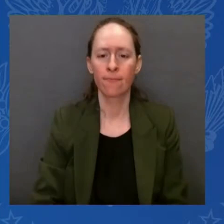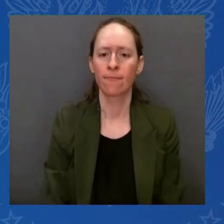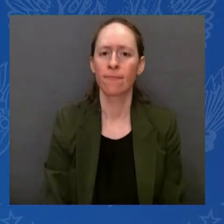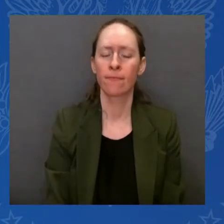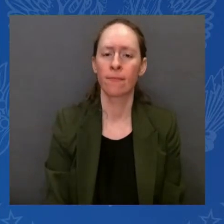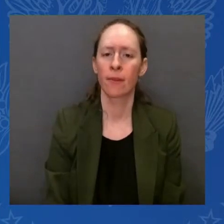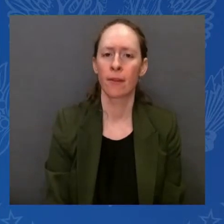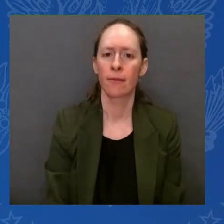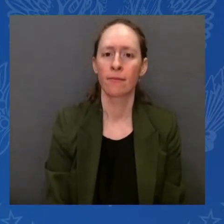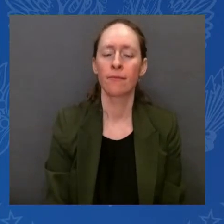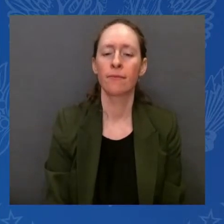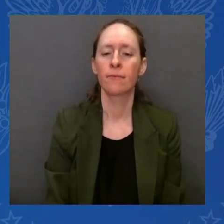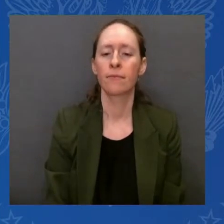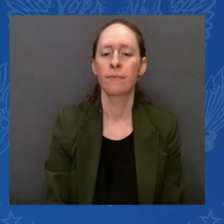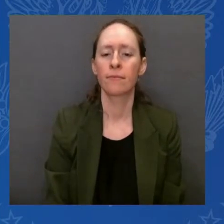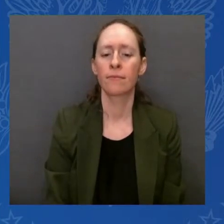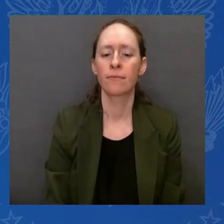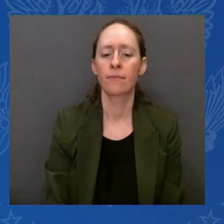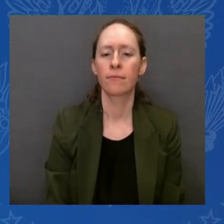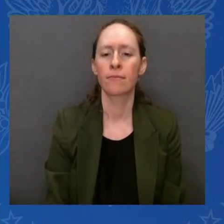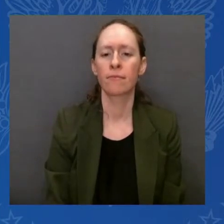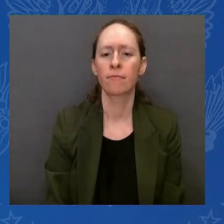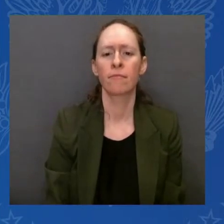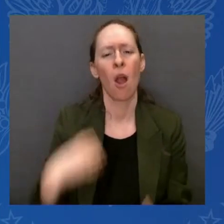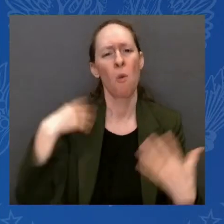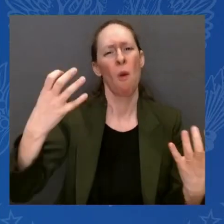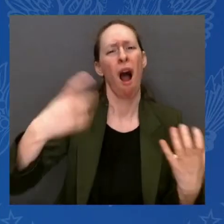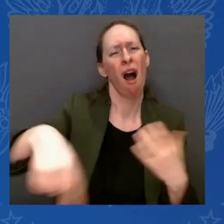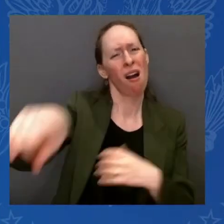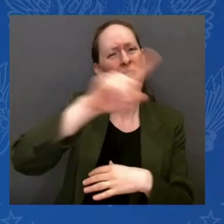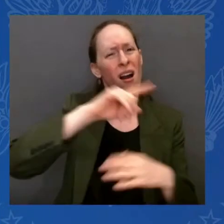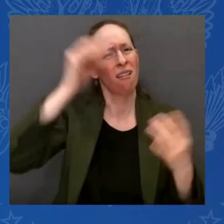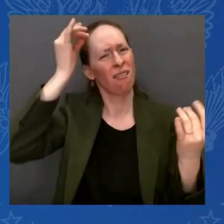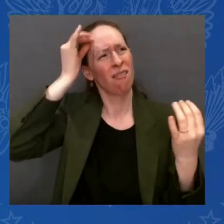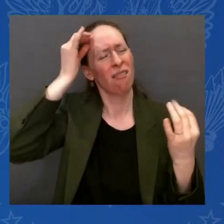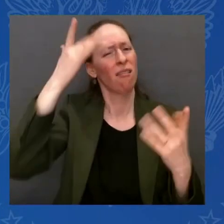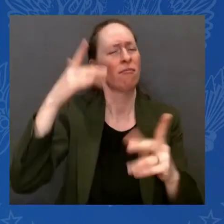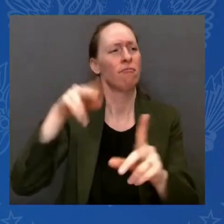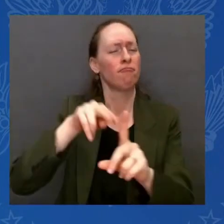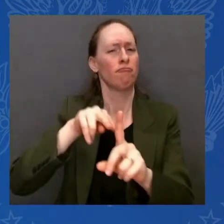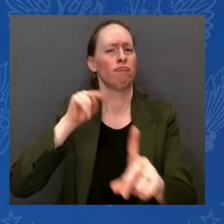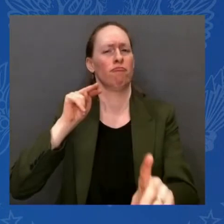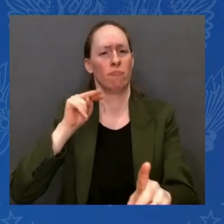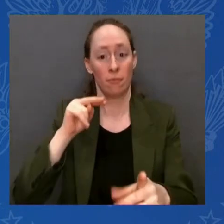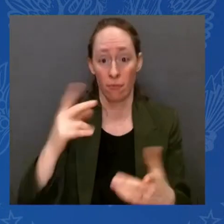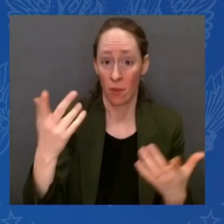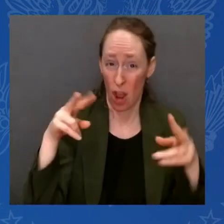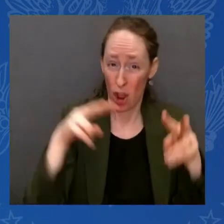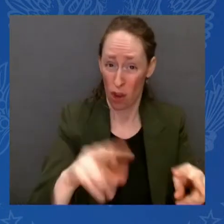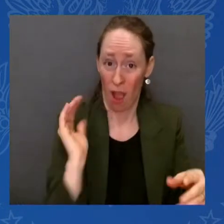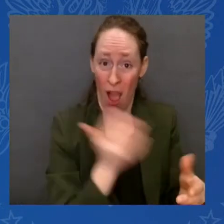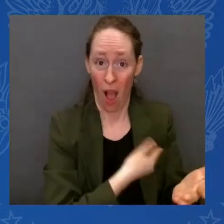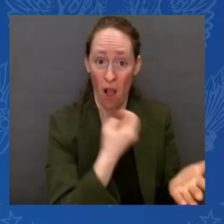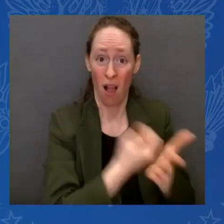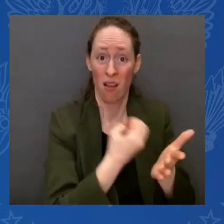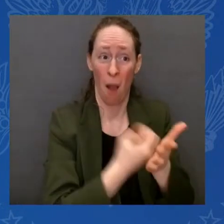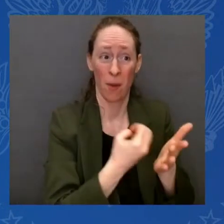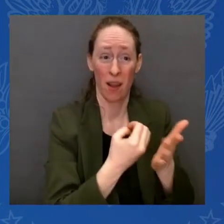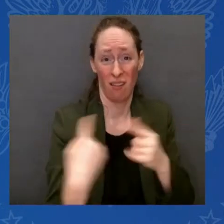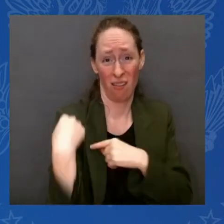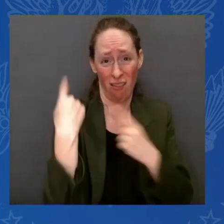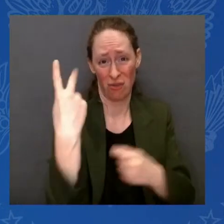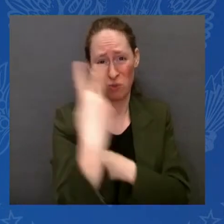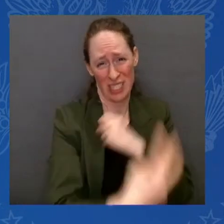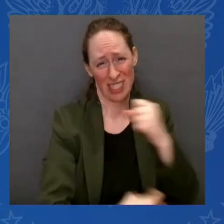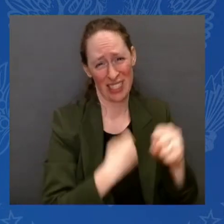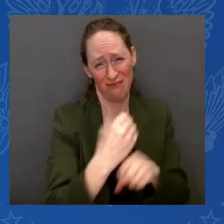We've made strong economic progress in the past two years. We've created more than 12 million new jobs, more jobs in two years than